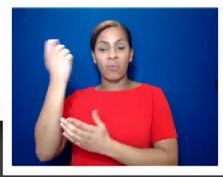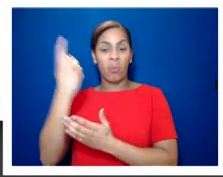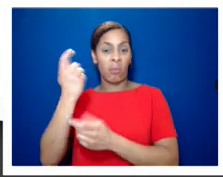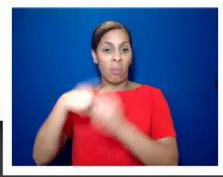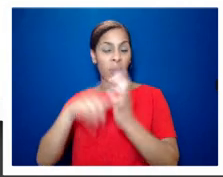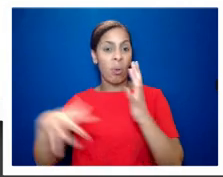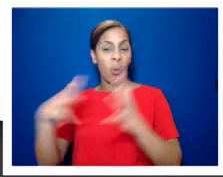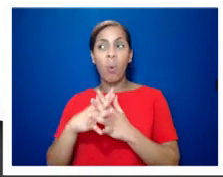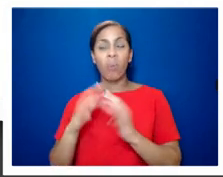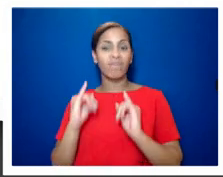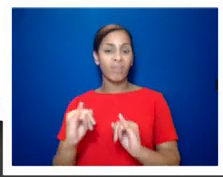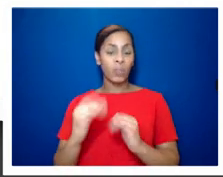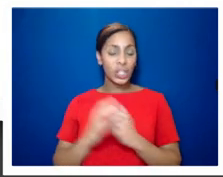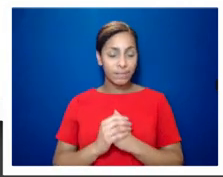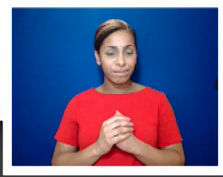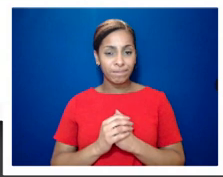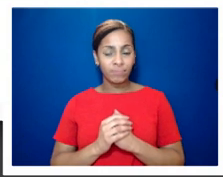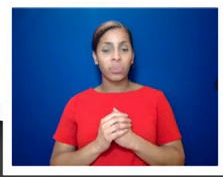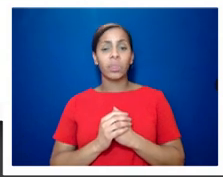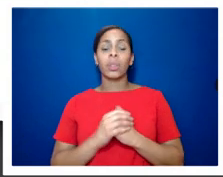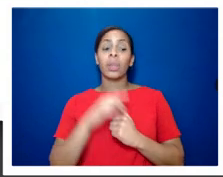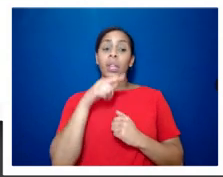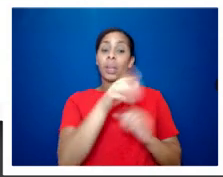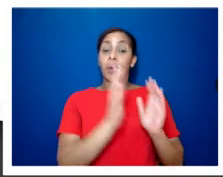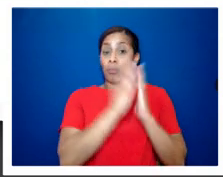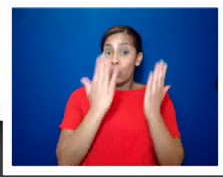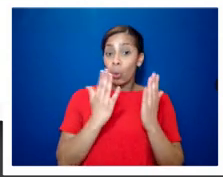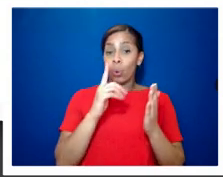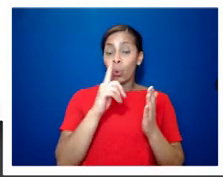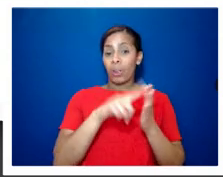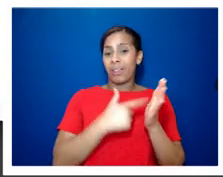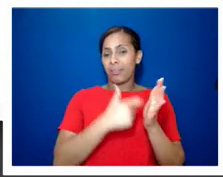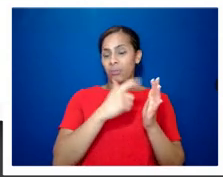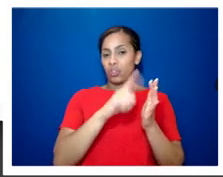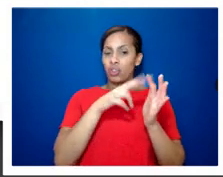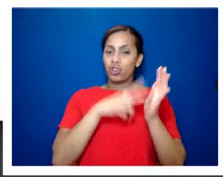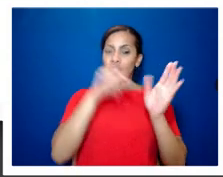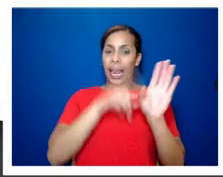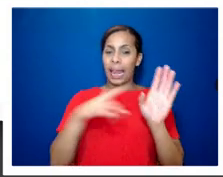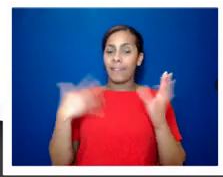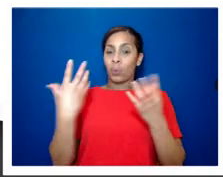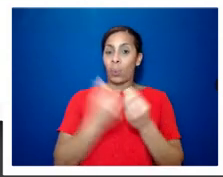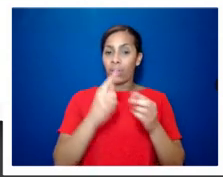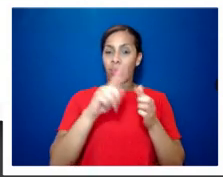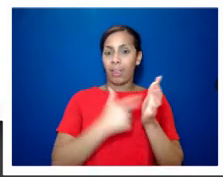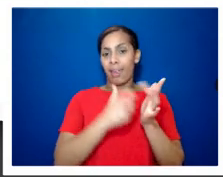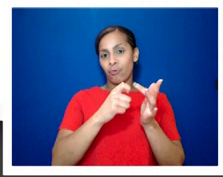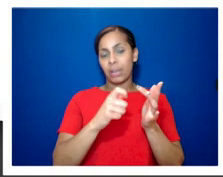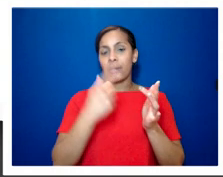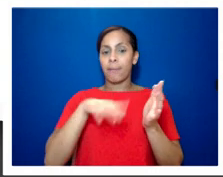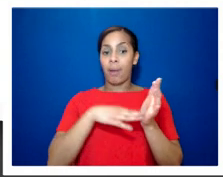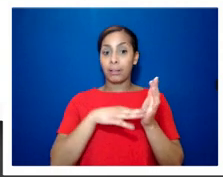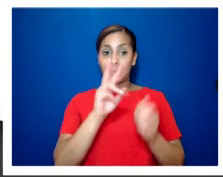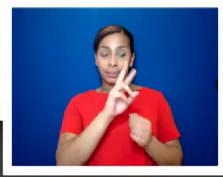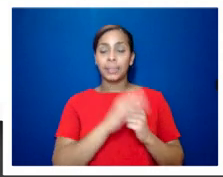now along with jenny lives with eric and martin one of the books that was cited in these debates is an example of shockingly explicit teaching about